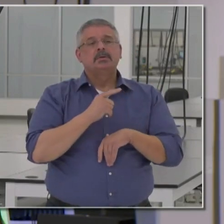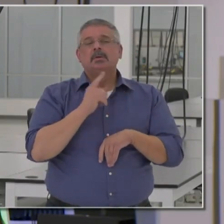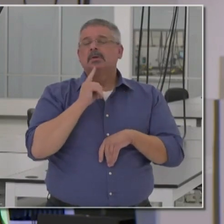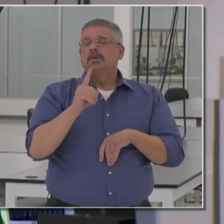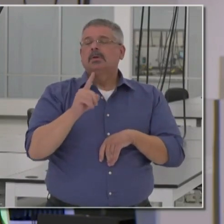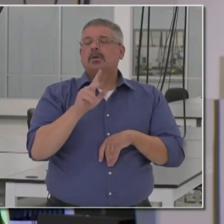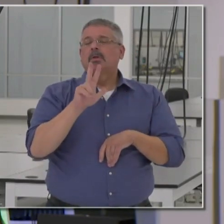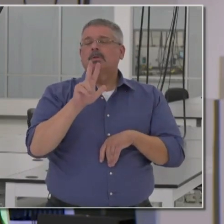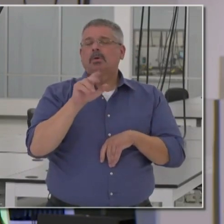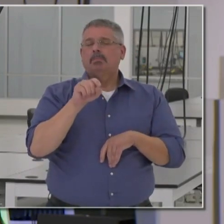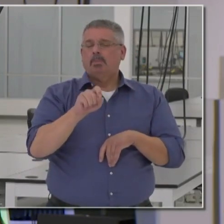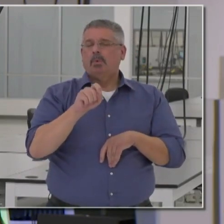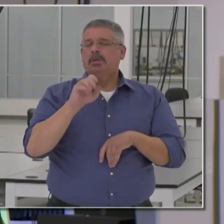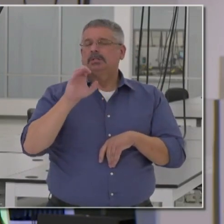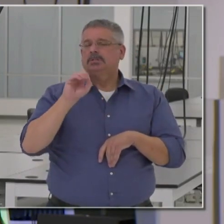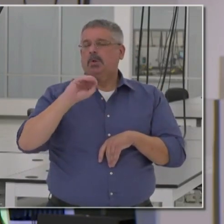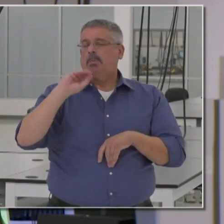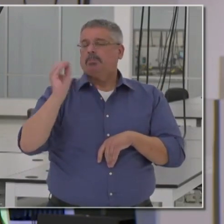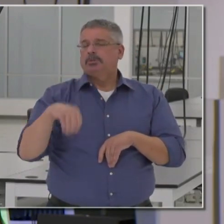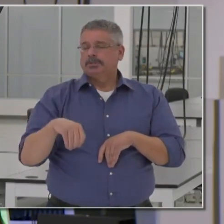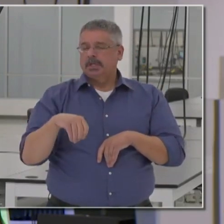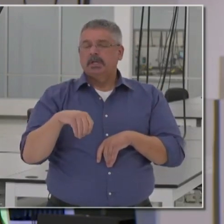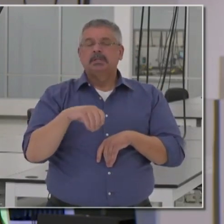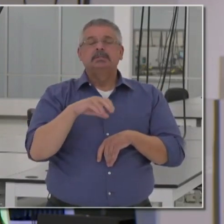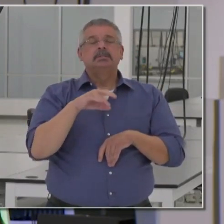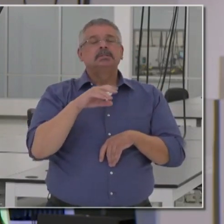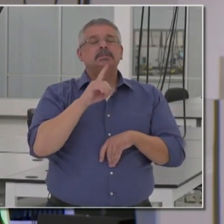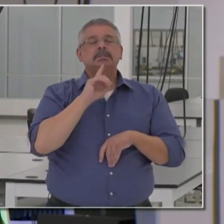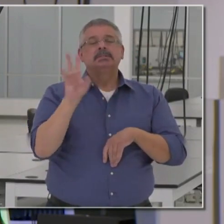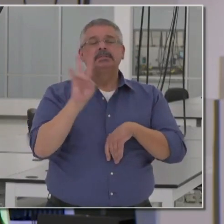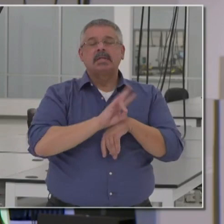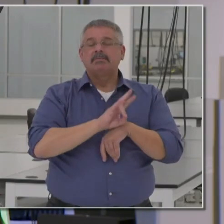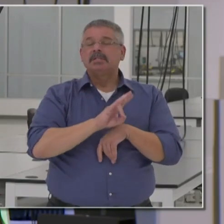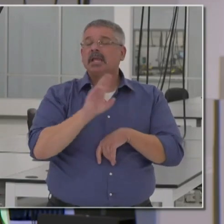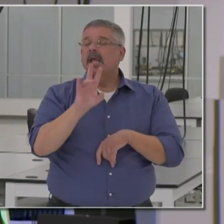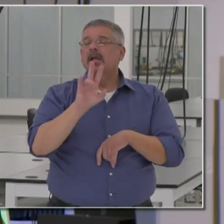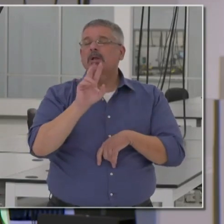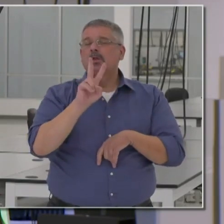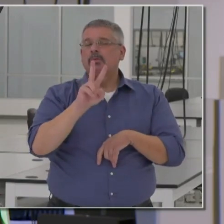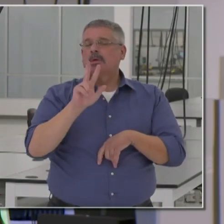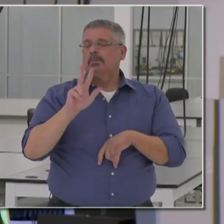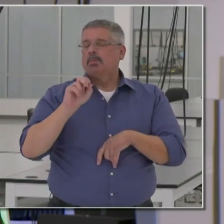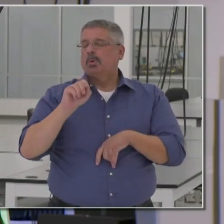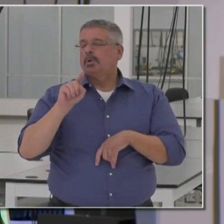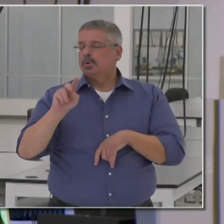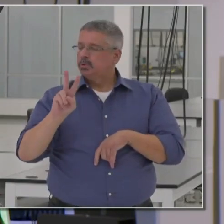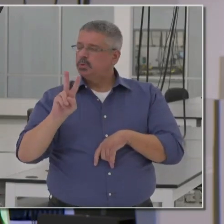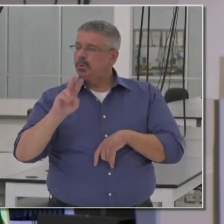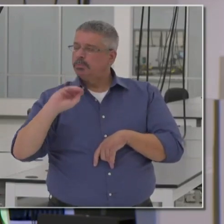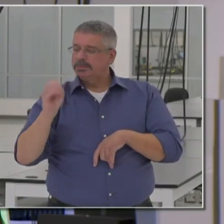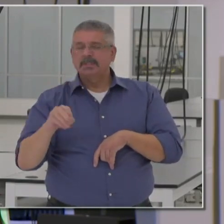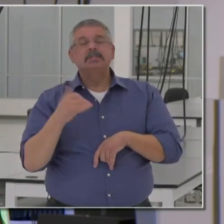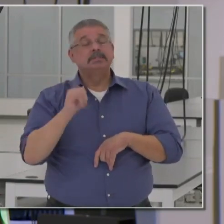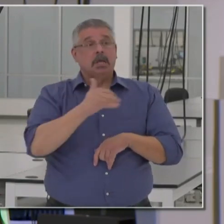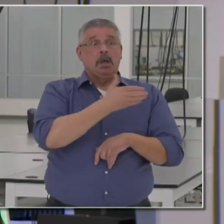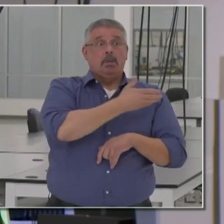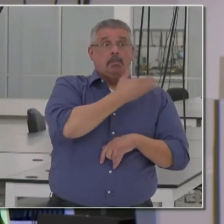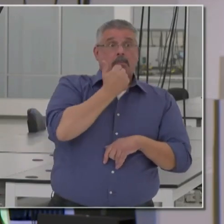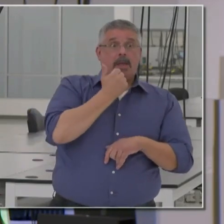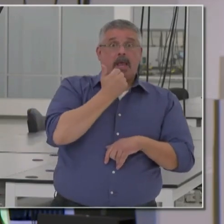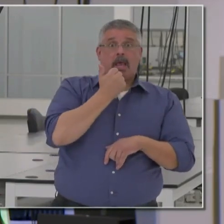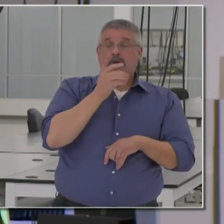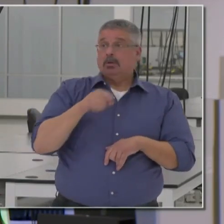period, is 3.0%. Over a seven-day period, 3.2%. Still substantially better than the